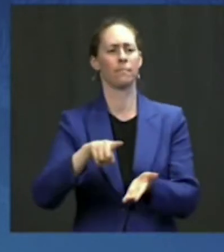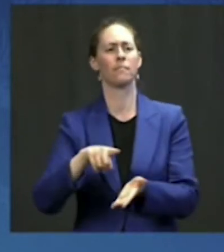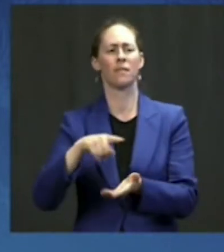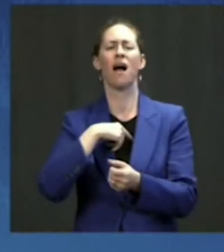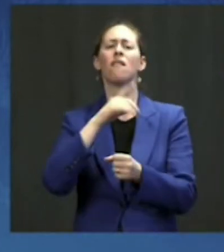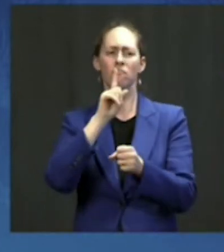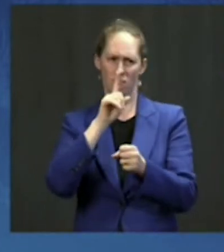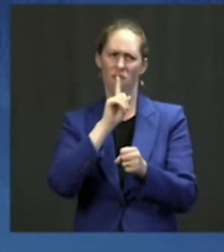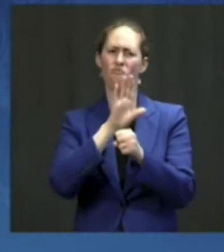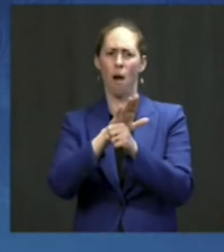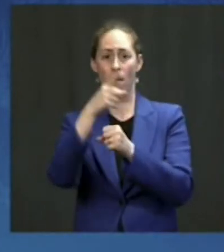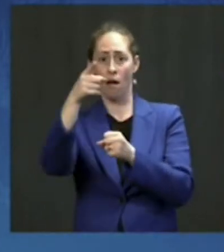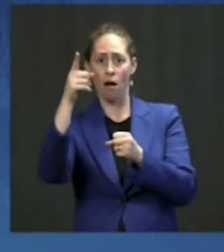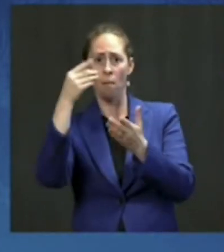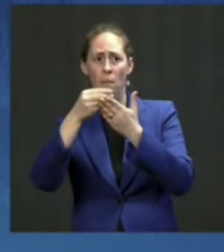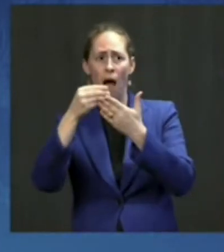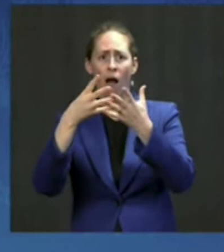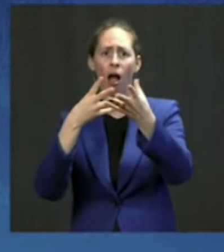it will cost you, the employer, nothing.